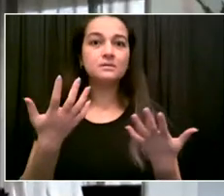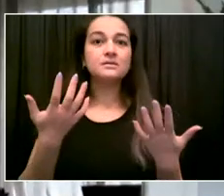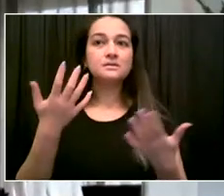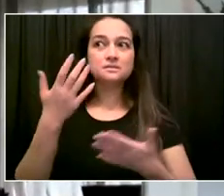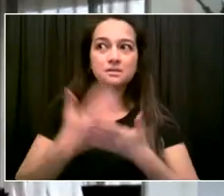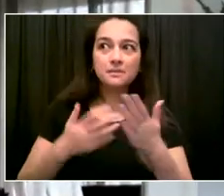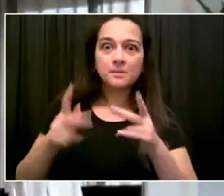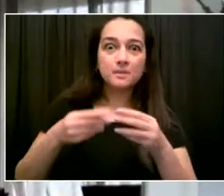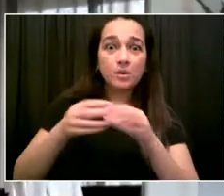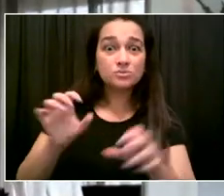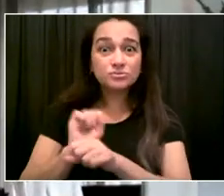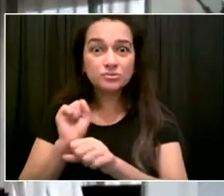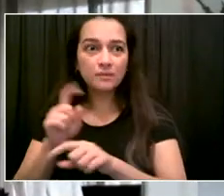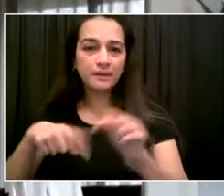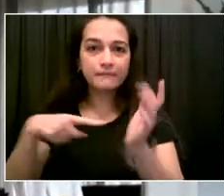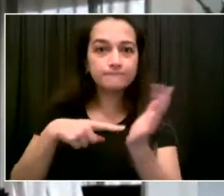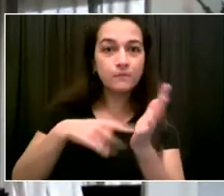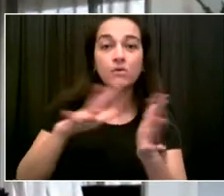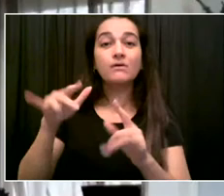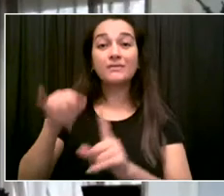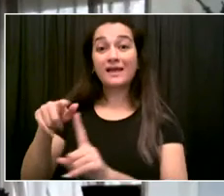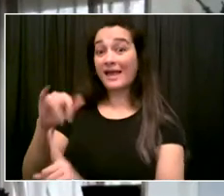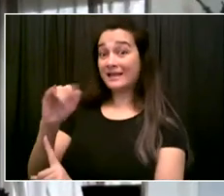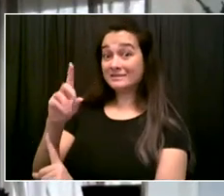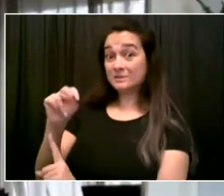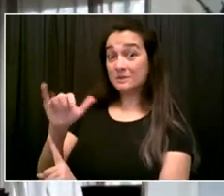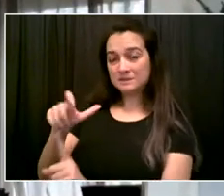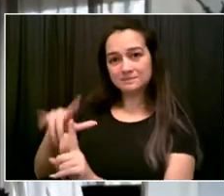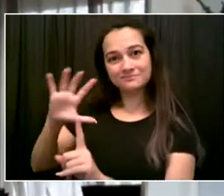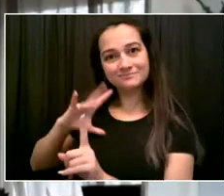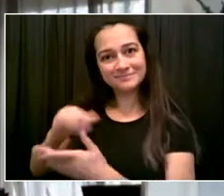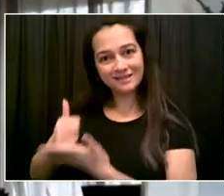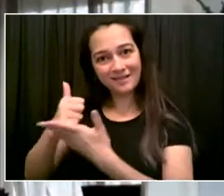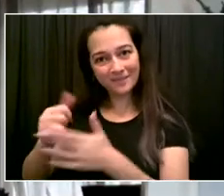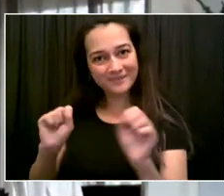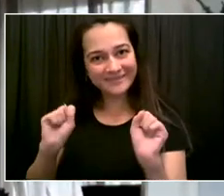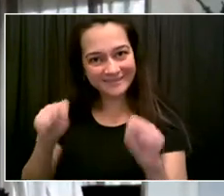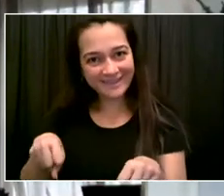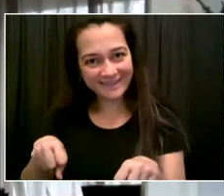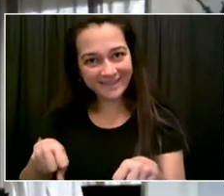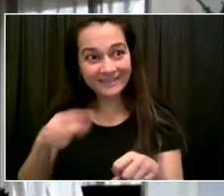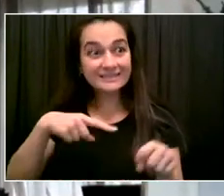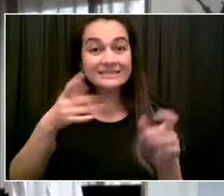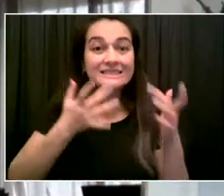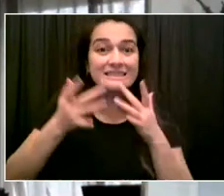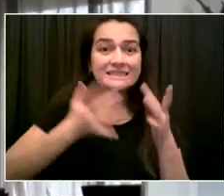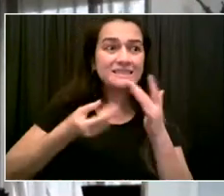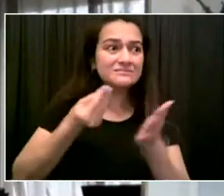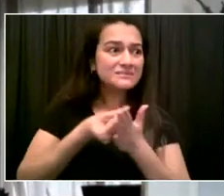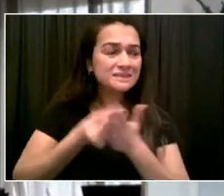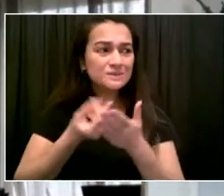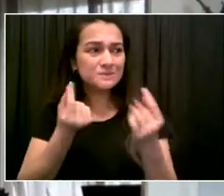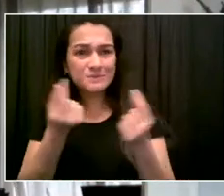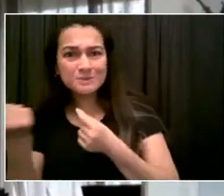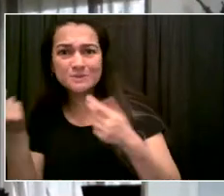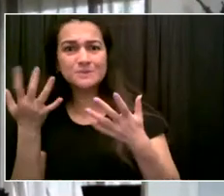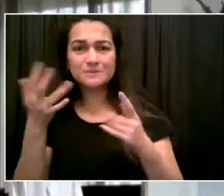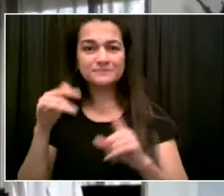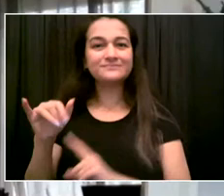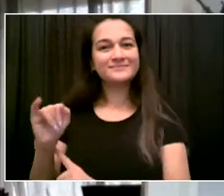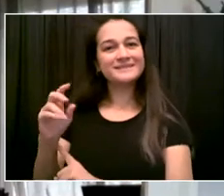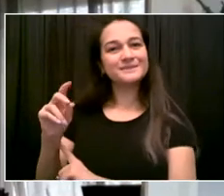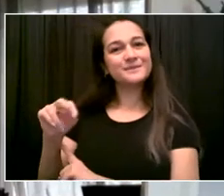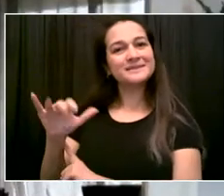any economic relief throughout the worst period that we've gone through. And so IDNYC will